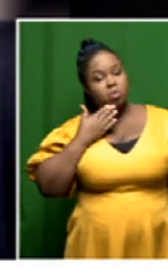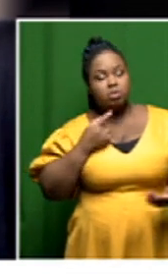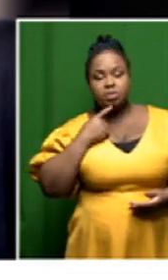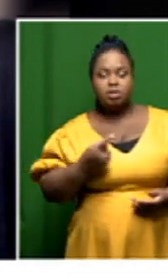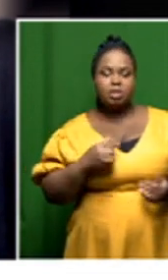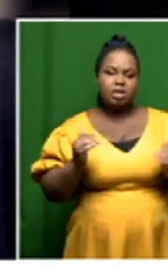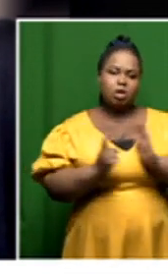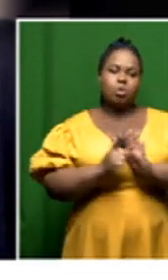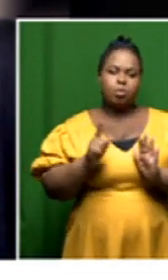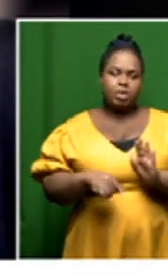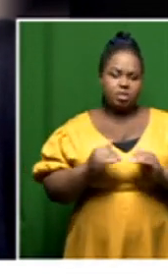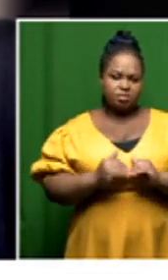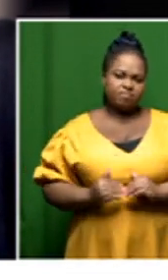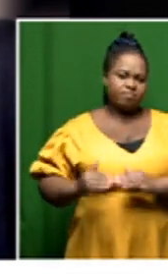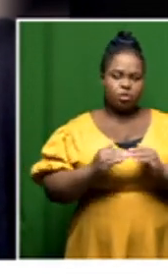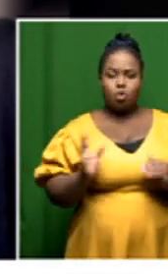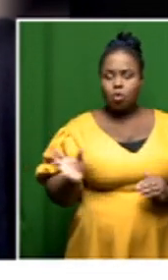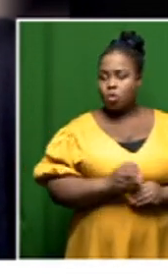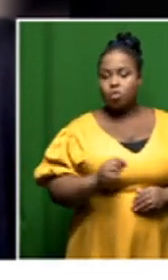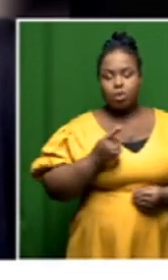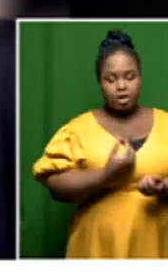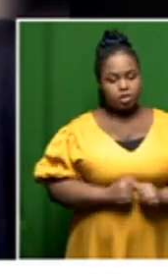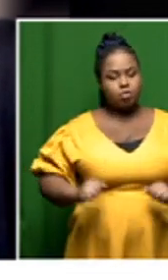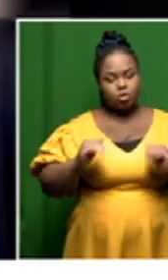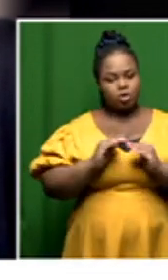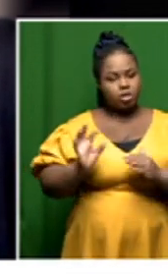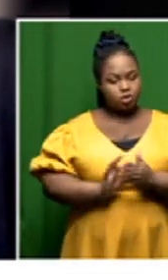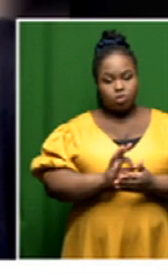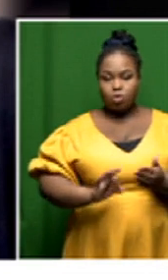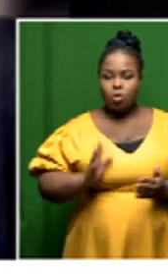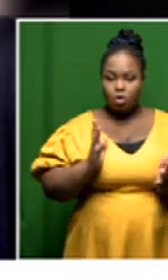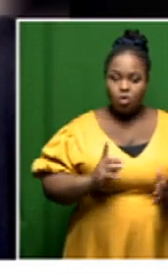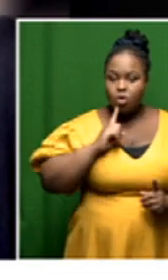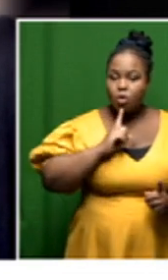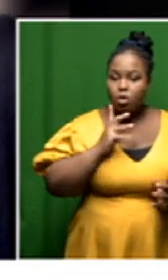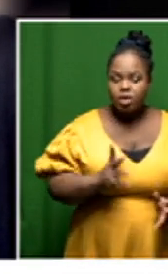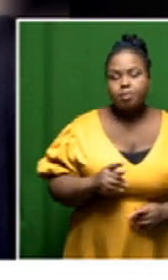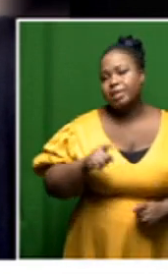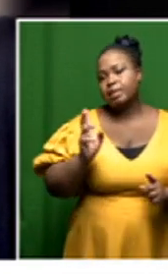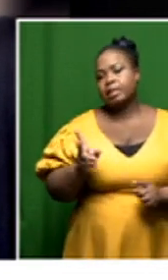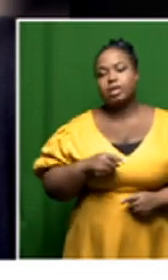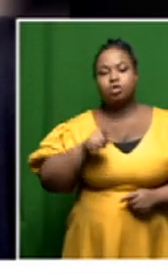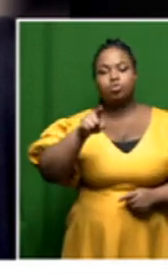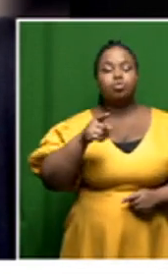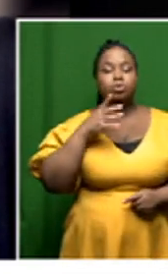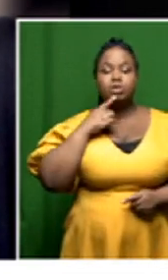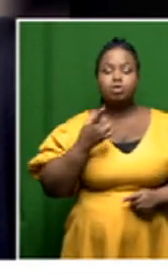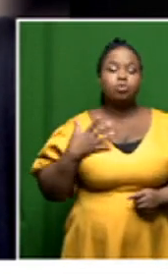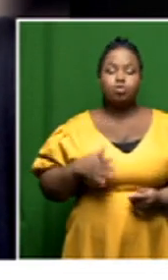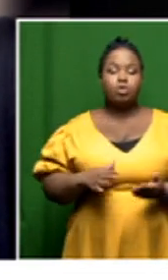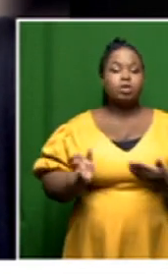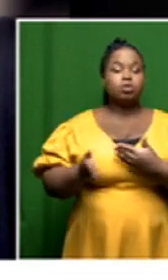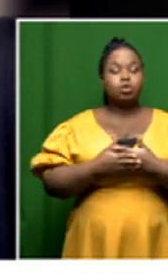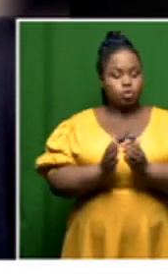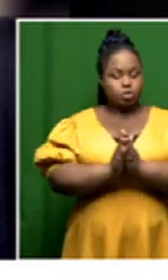law if it was not the democratic order and more importantly you are wanting to uh close the book as kali krill